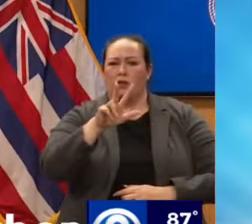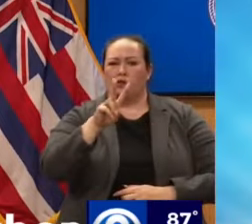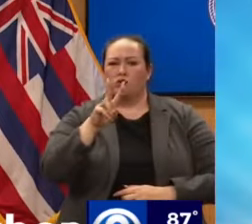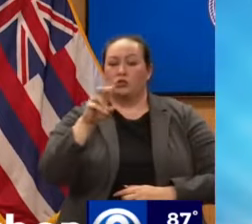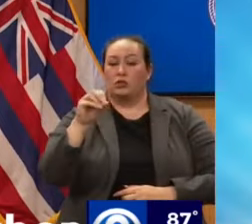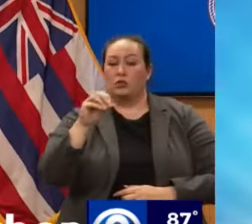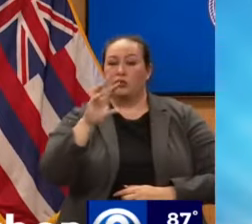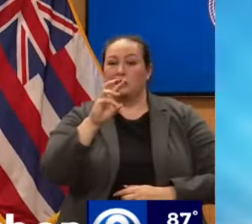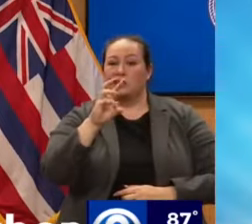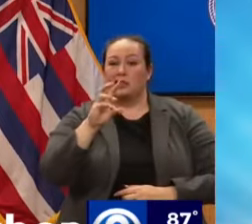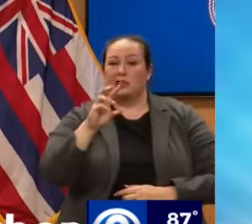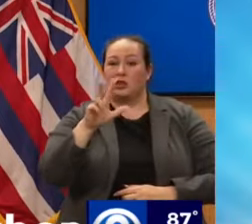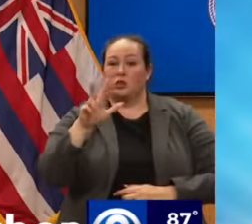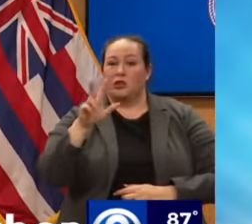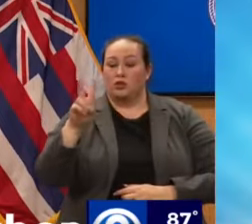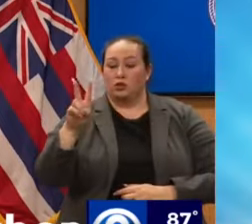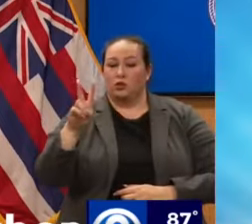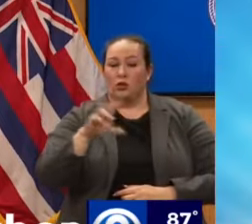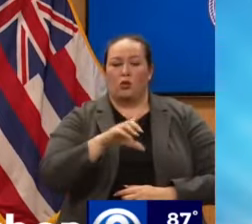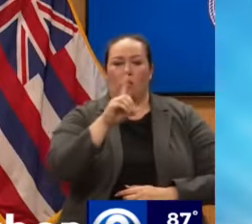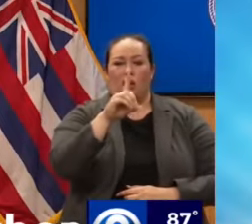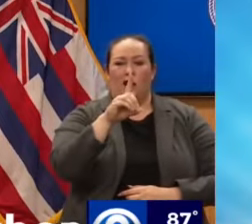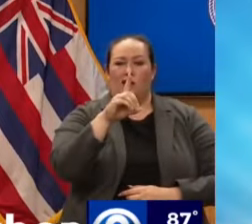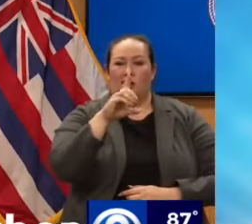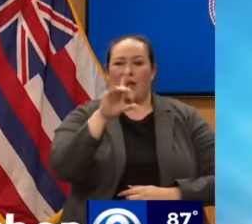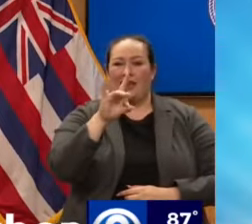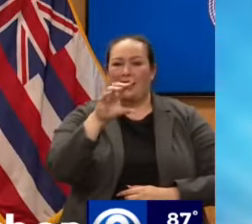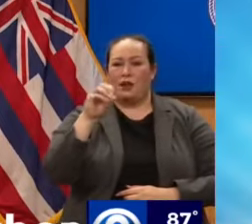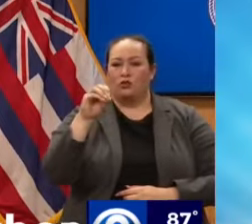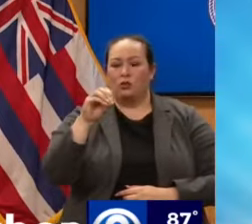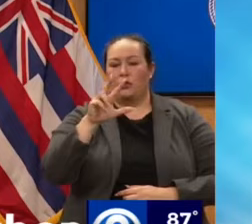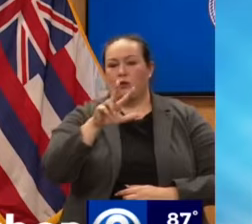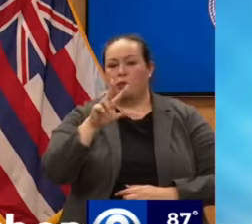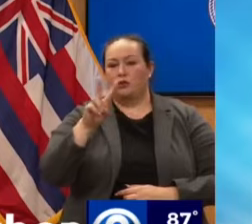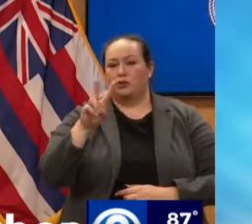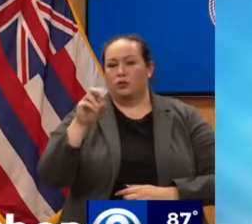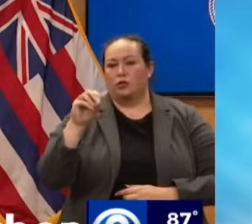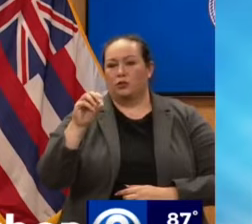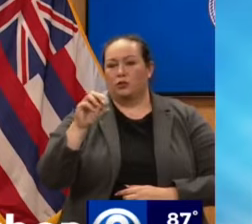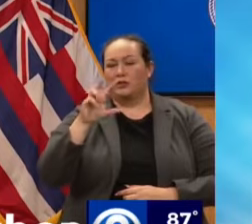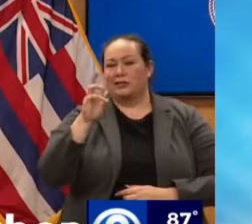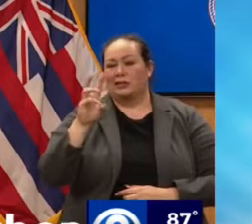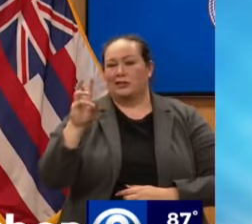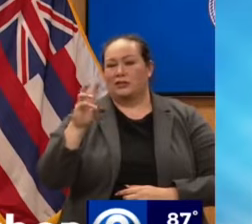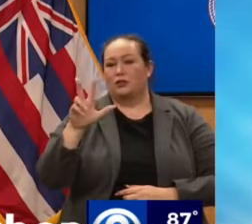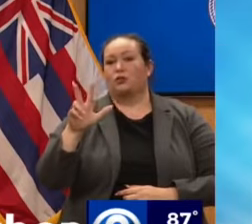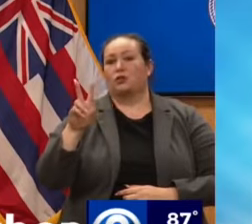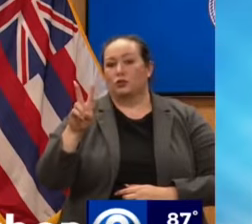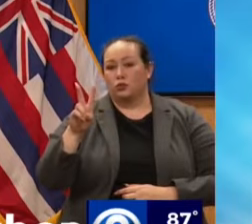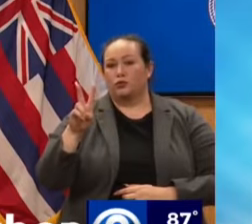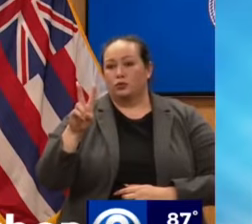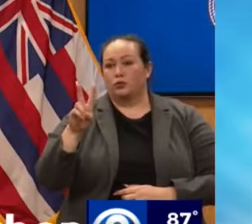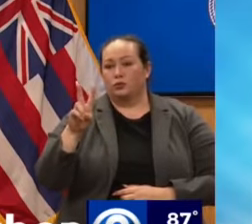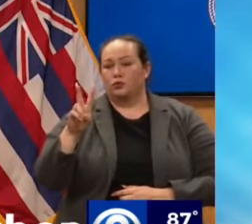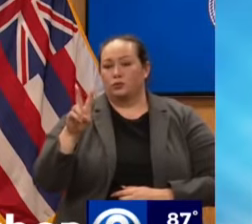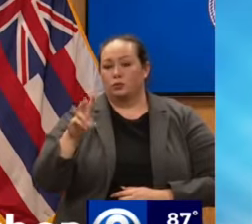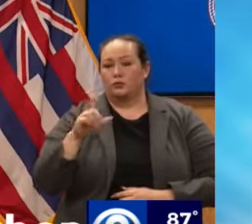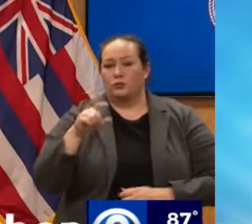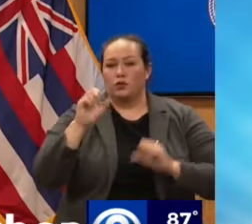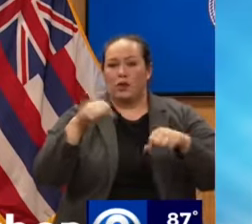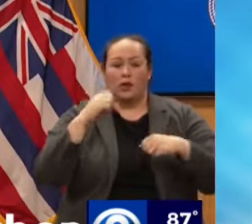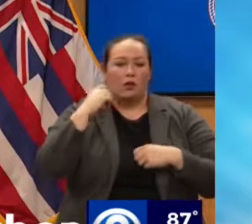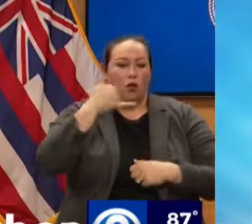-6632 FEMA number. Again, that is 1-800-320-6632. You can also go to